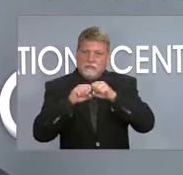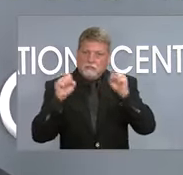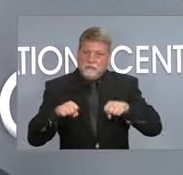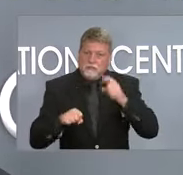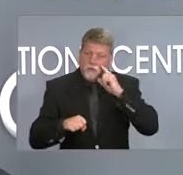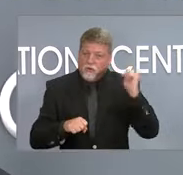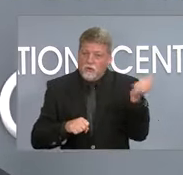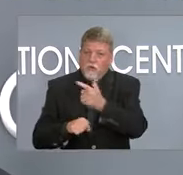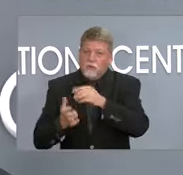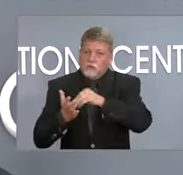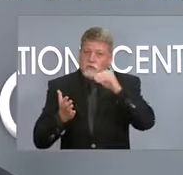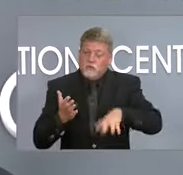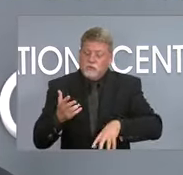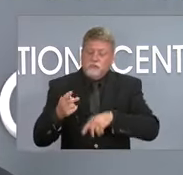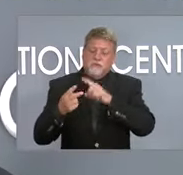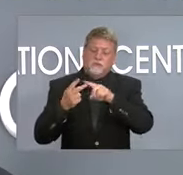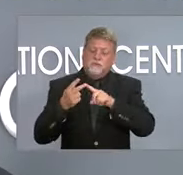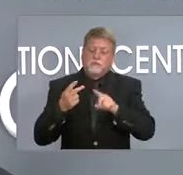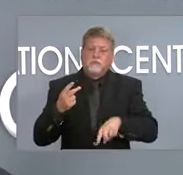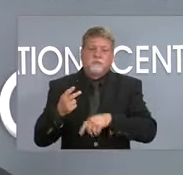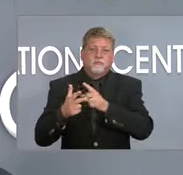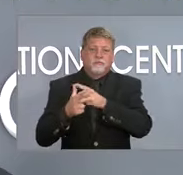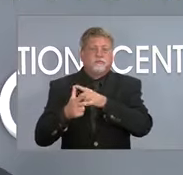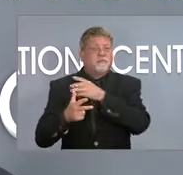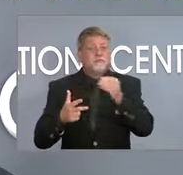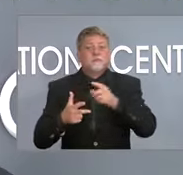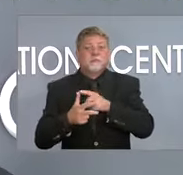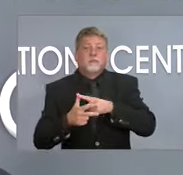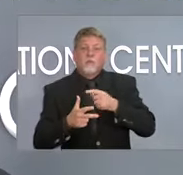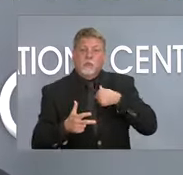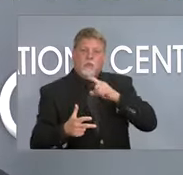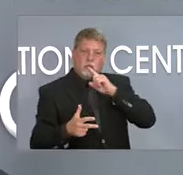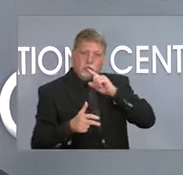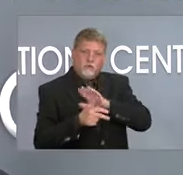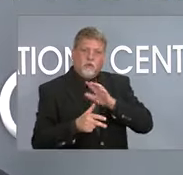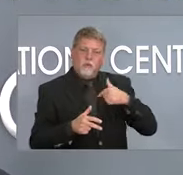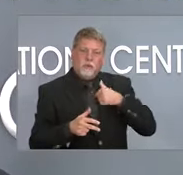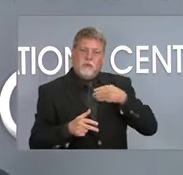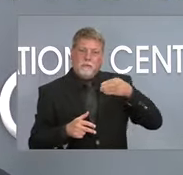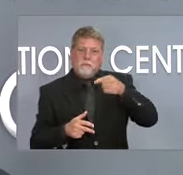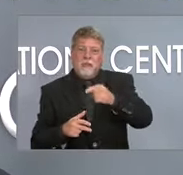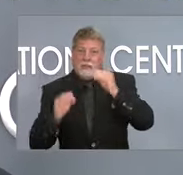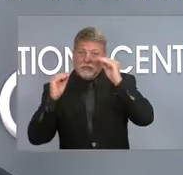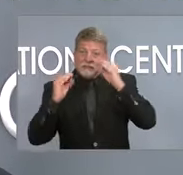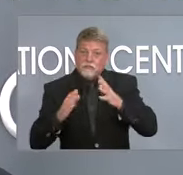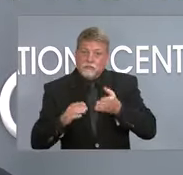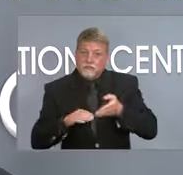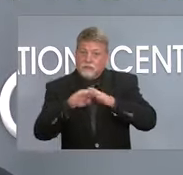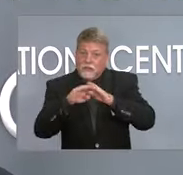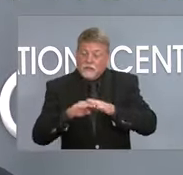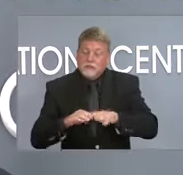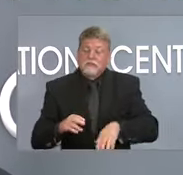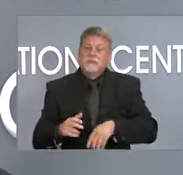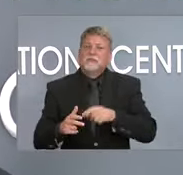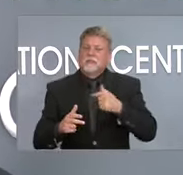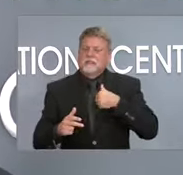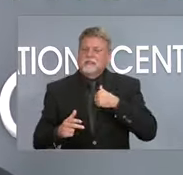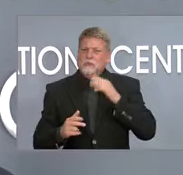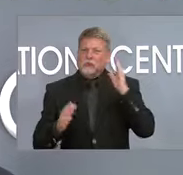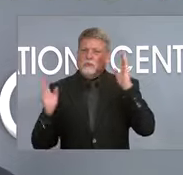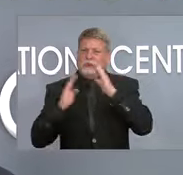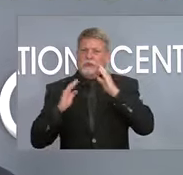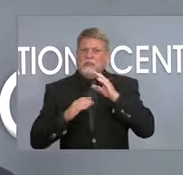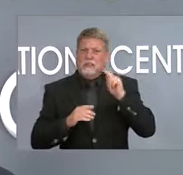our children and making sure that we pay our educators more. Uh, I have concerns about